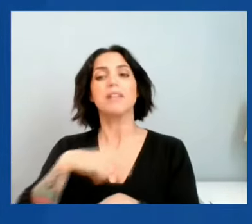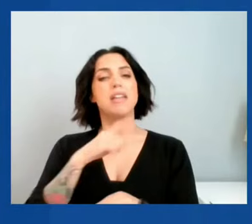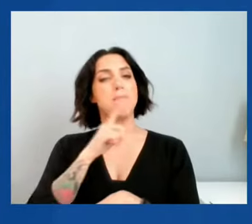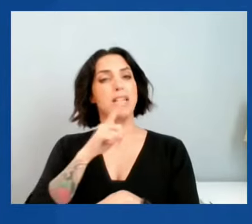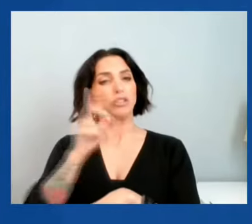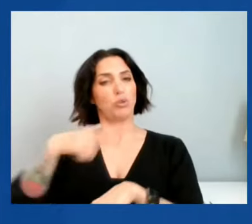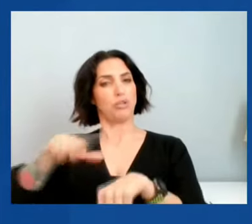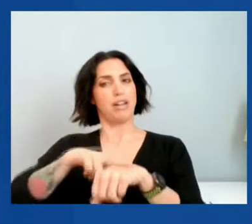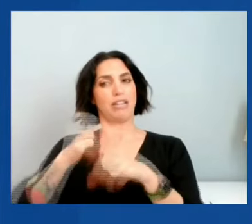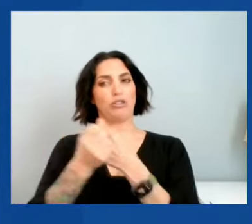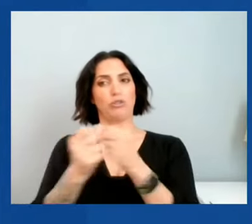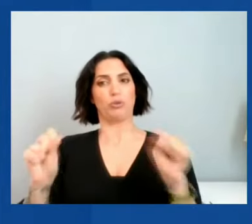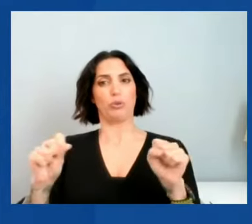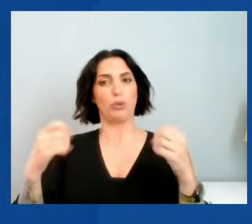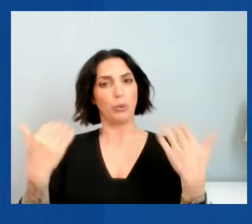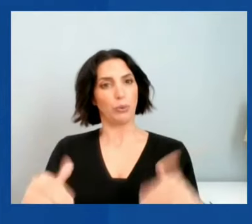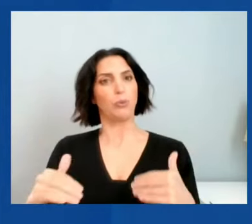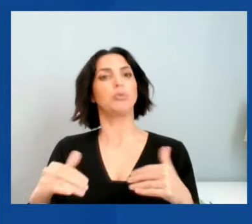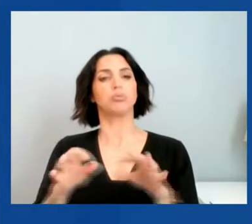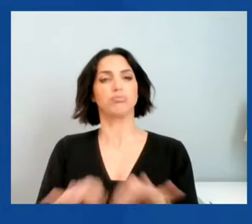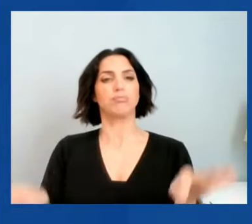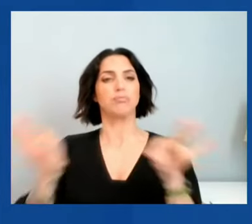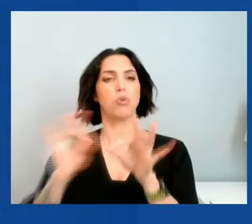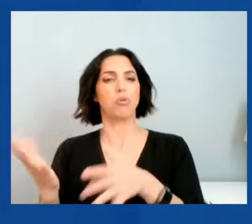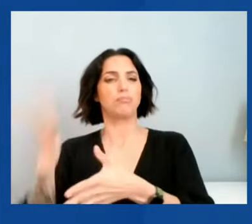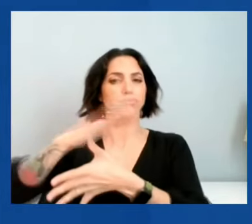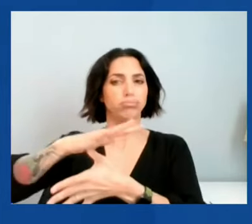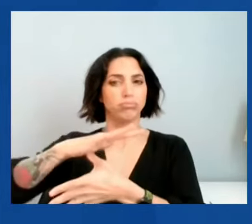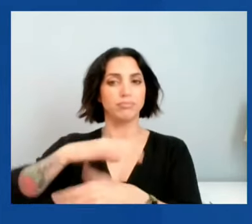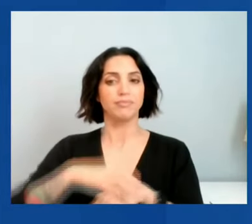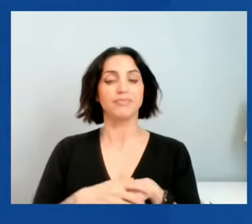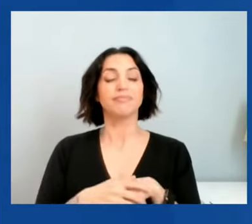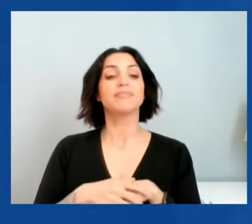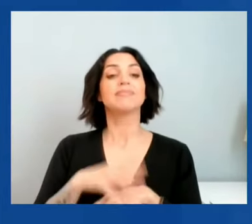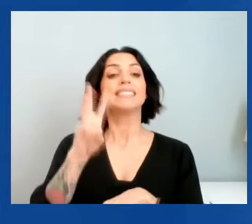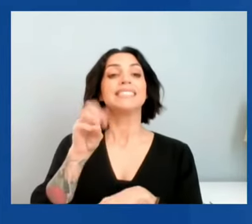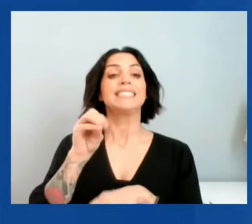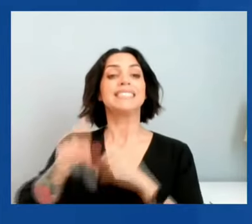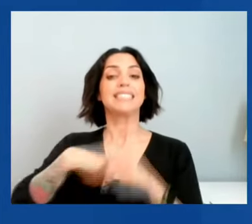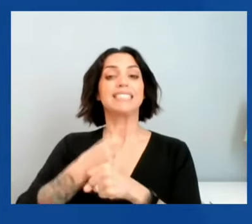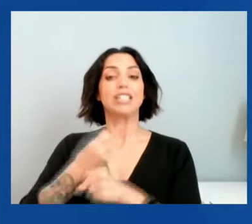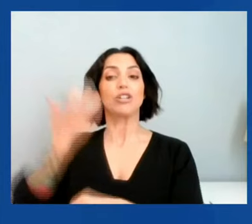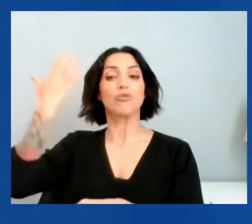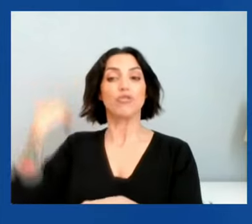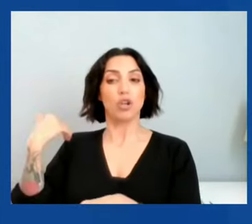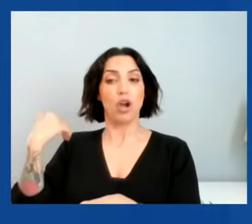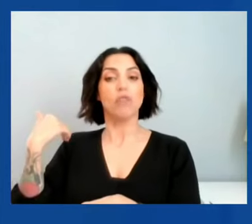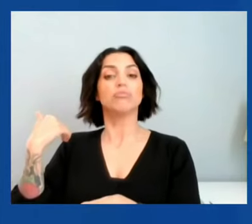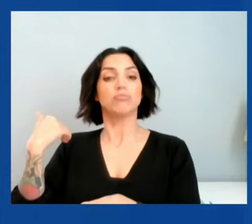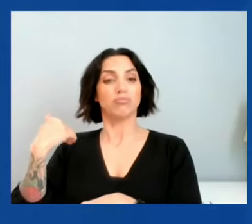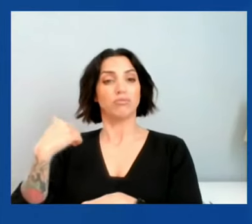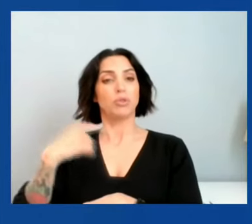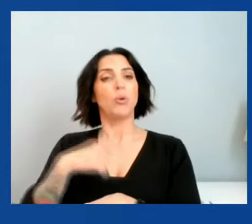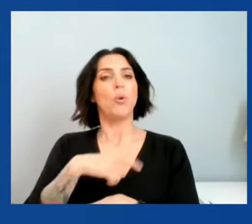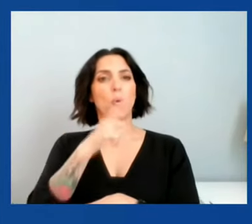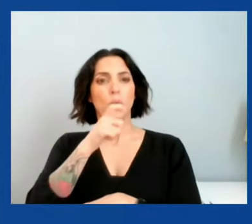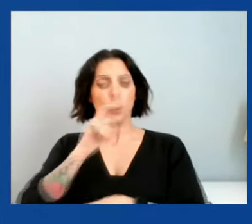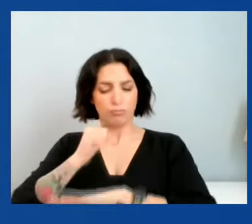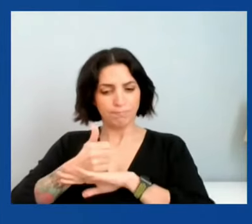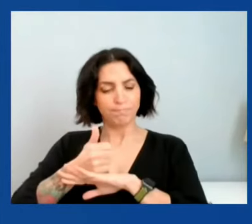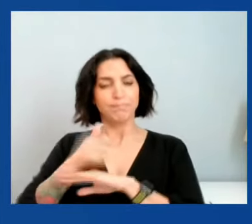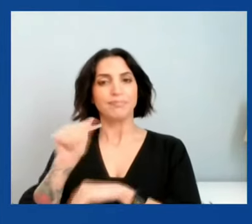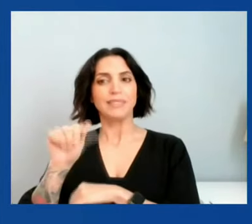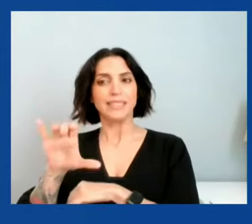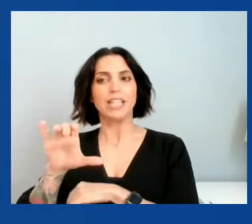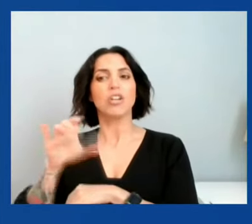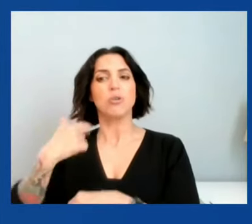Six decades ago, and it is our 60th anniversary this year, the founders of the Atlantic Council were keenly aware of the vital role